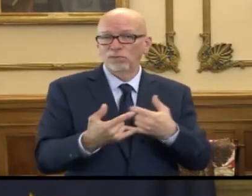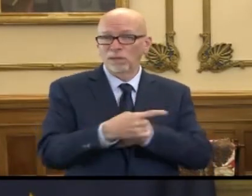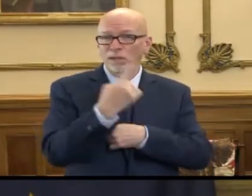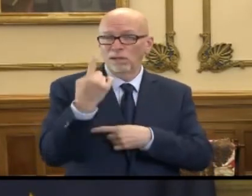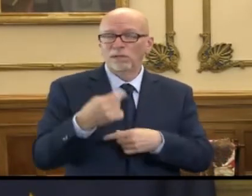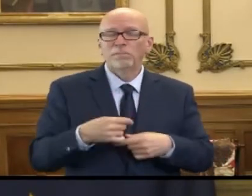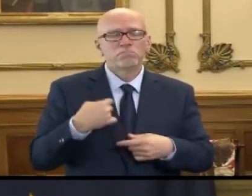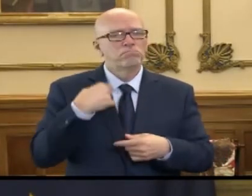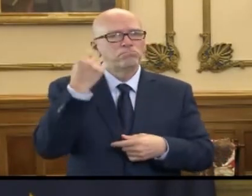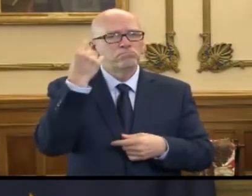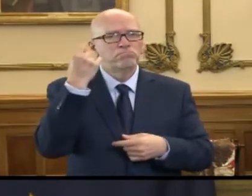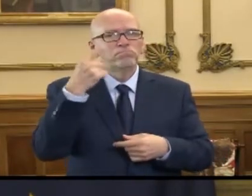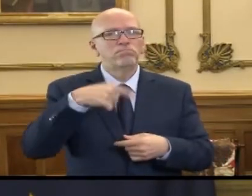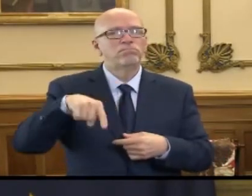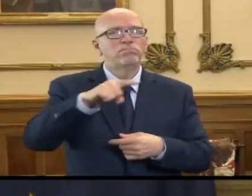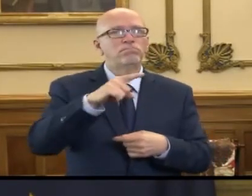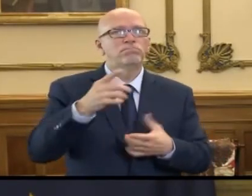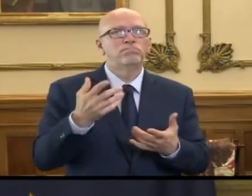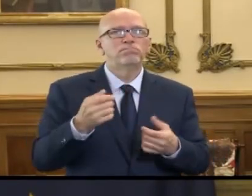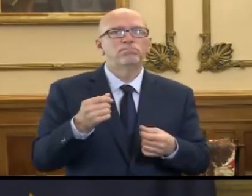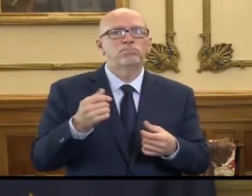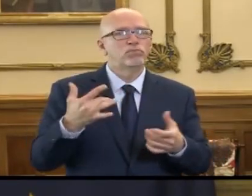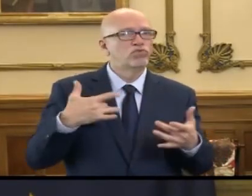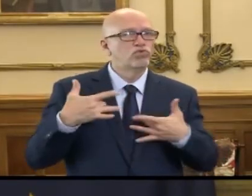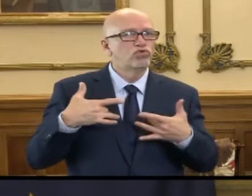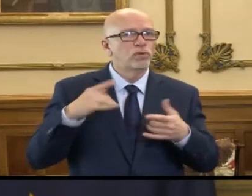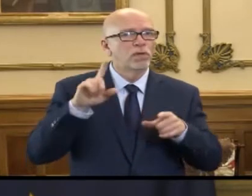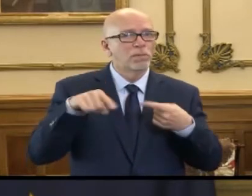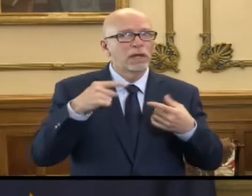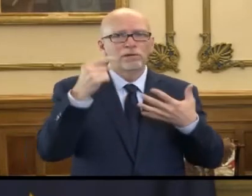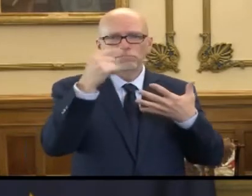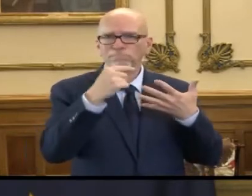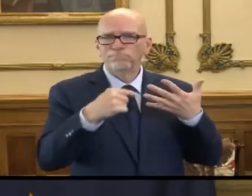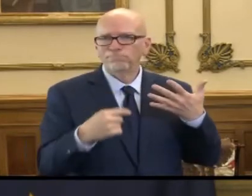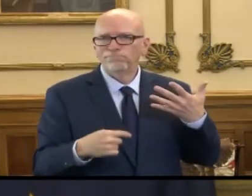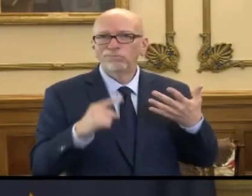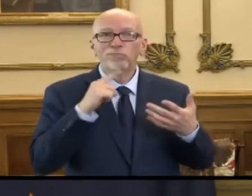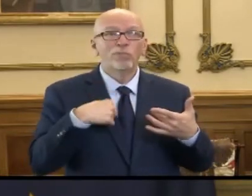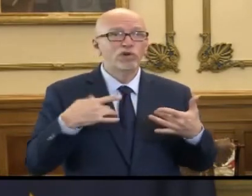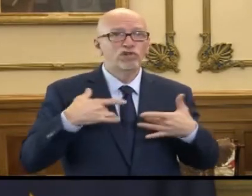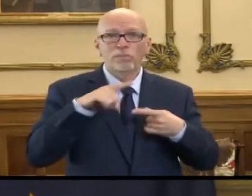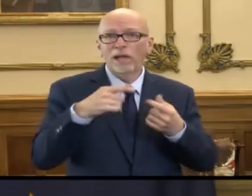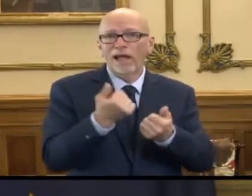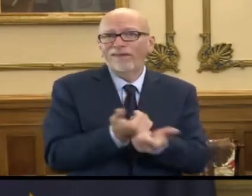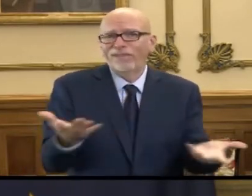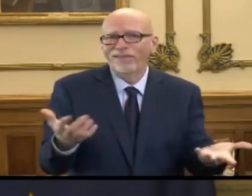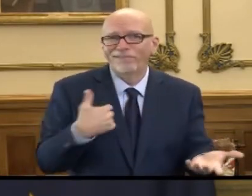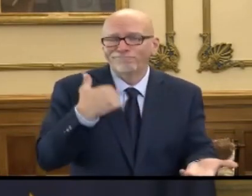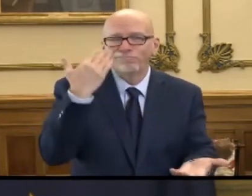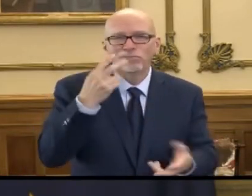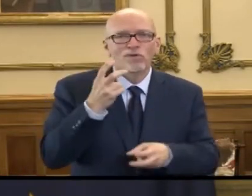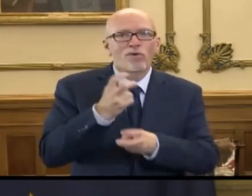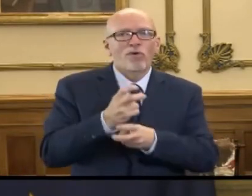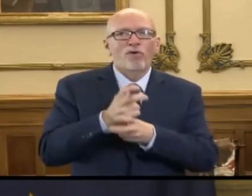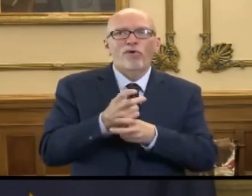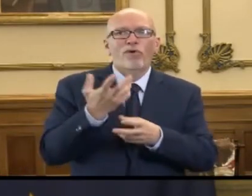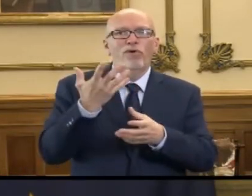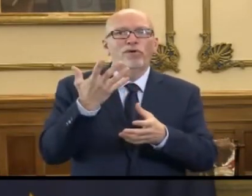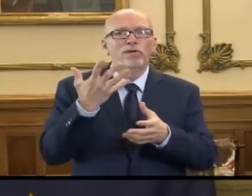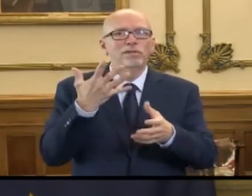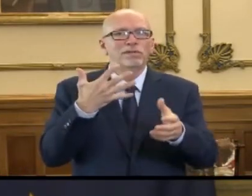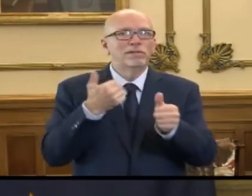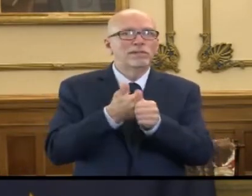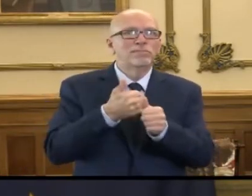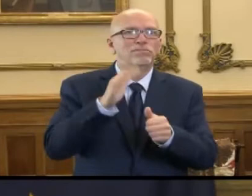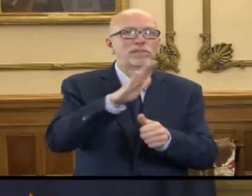understand we're all concerned about a lot of things, virtually everything. It's hard to keep up maybe the